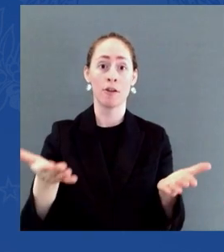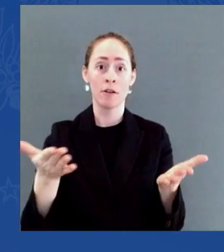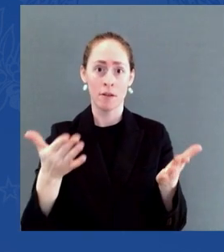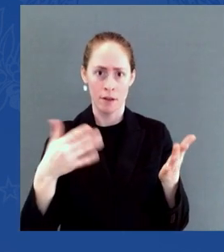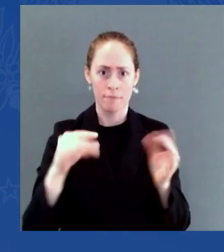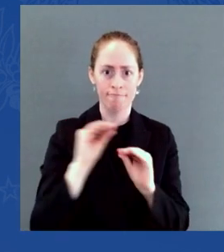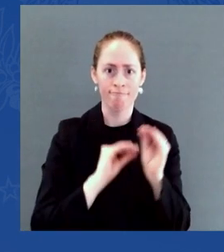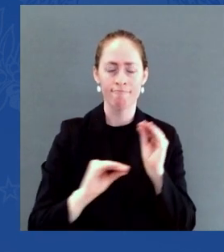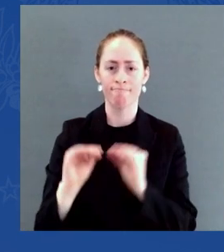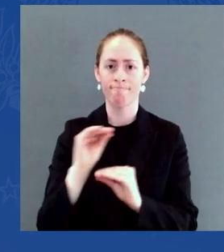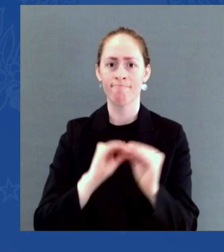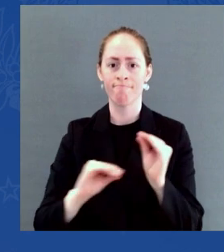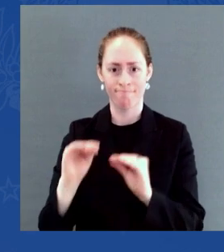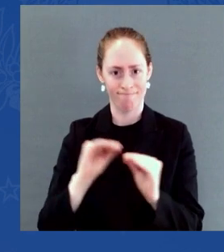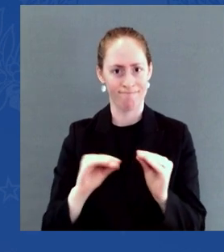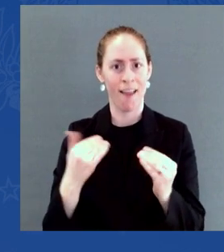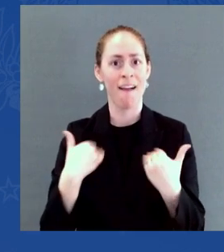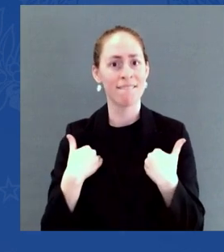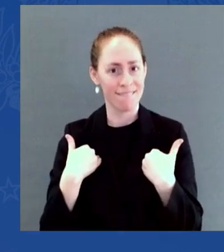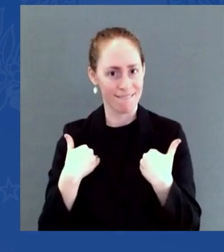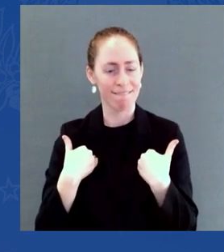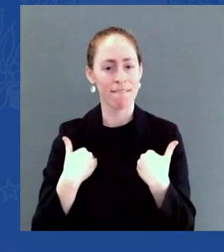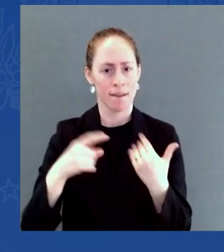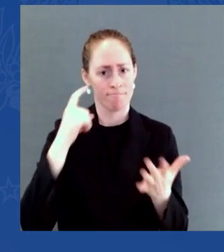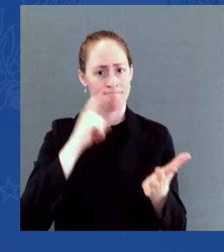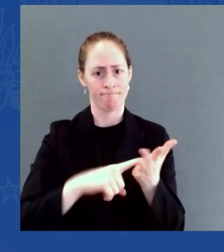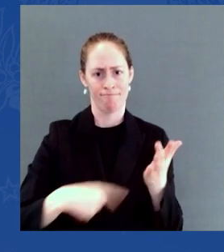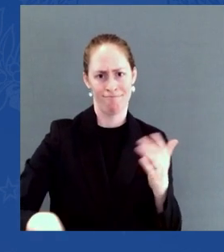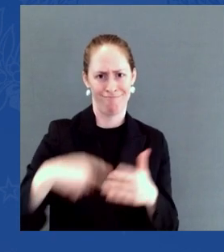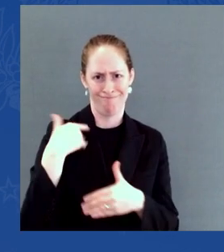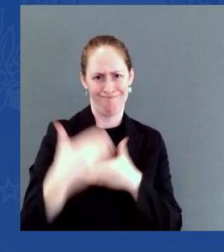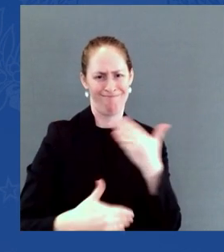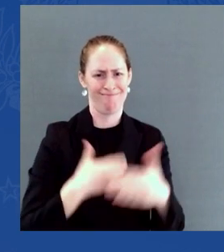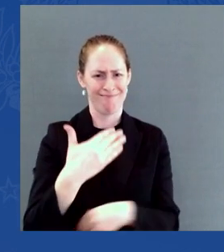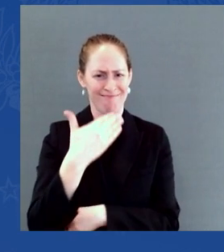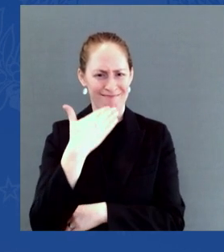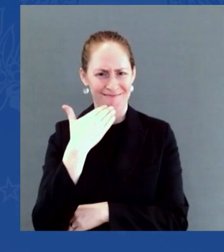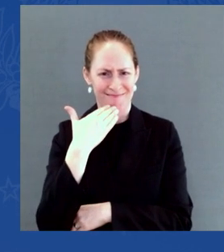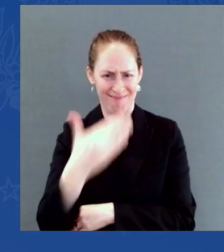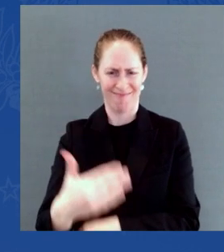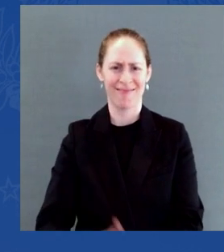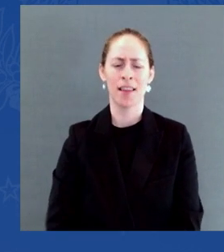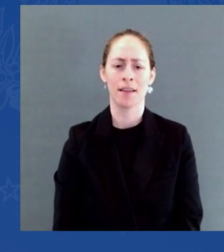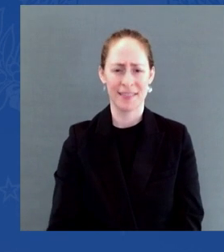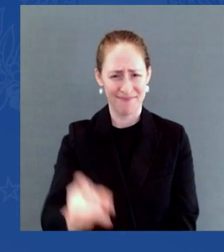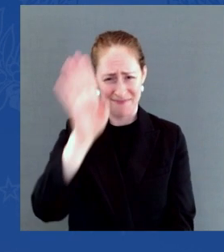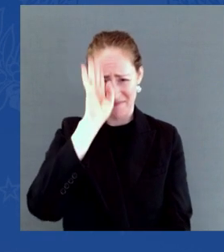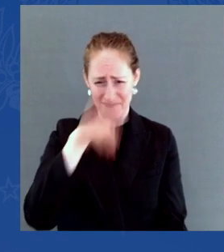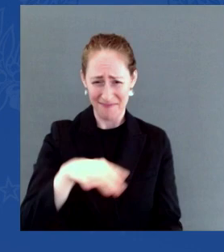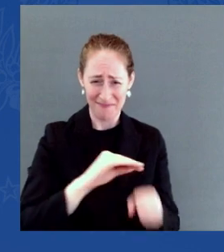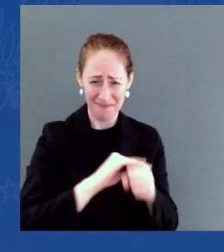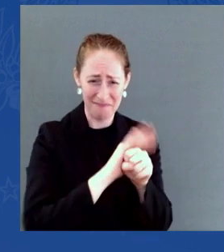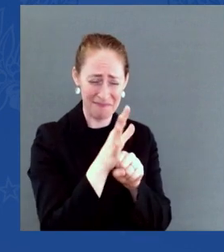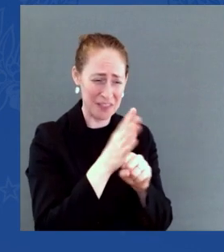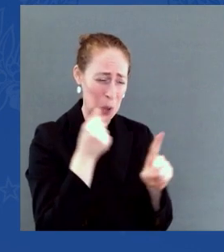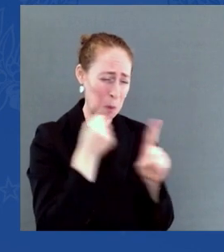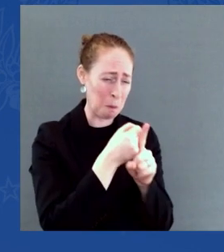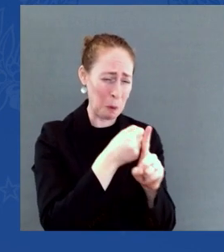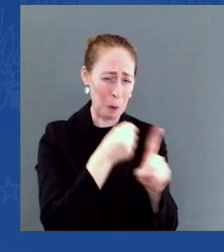You know, there are other signs of strength, too. The number of small businesses is up by 30 percent compared to before the pandemic.